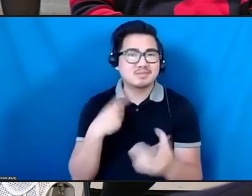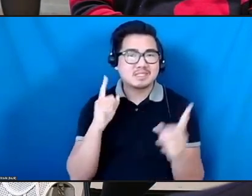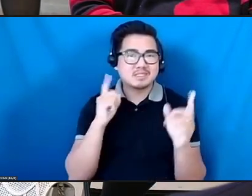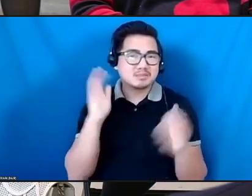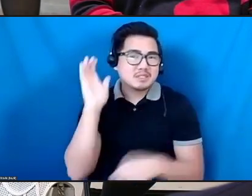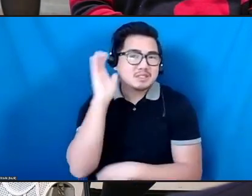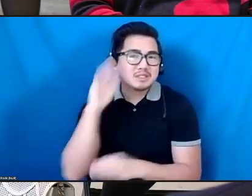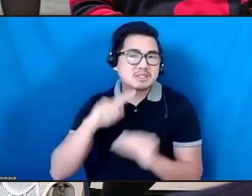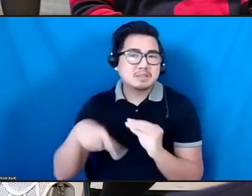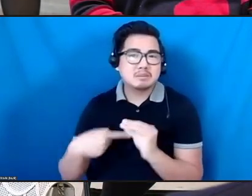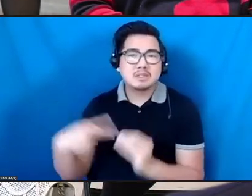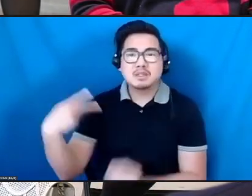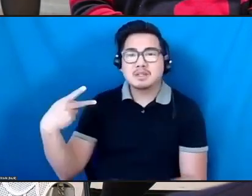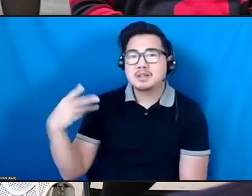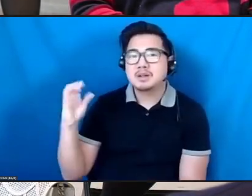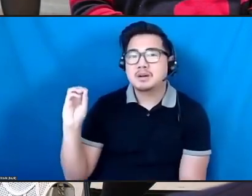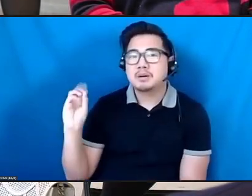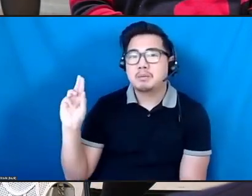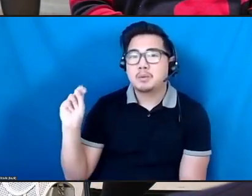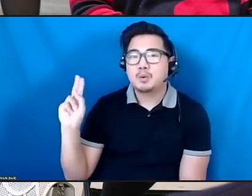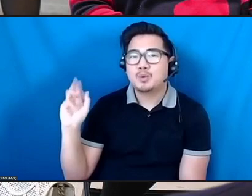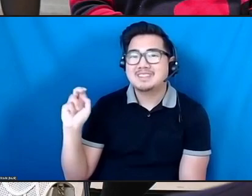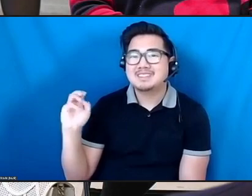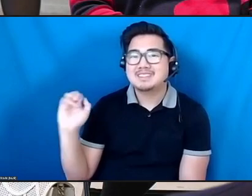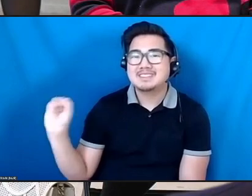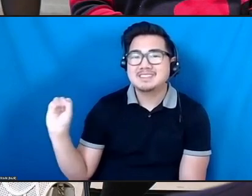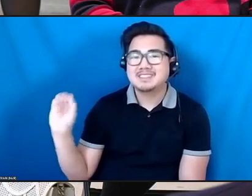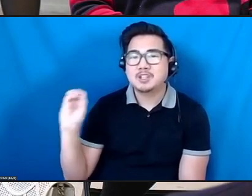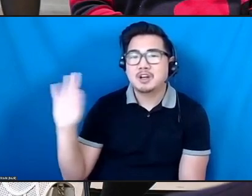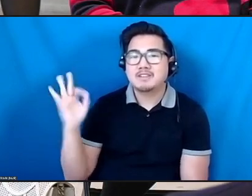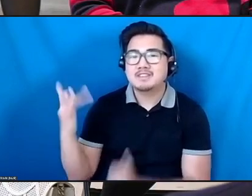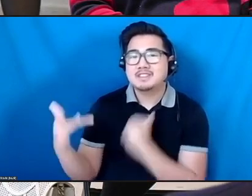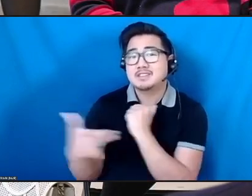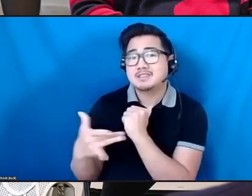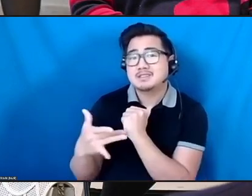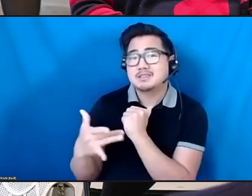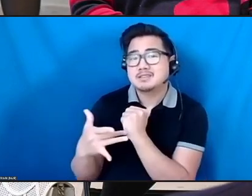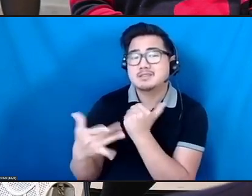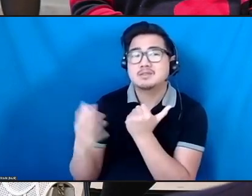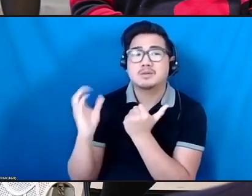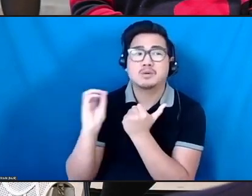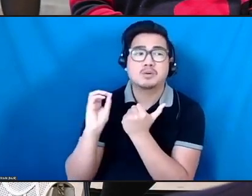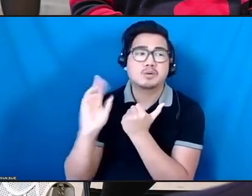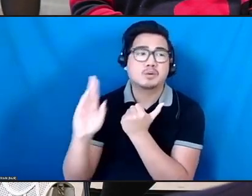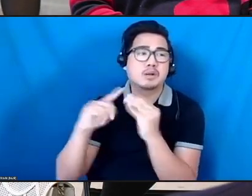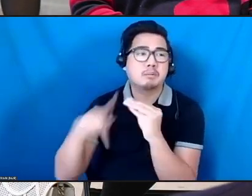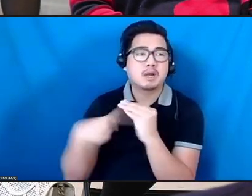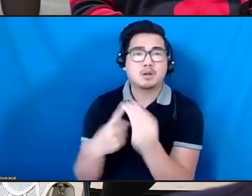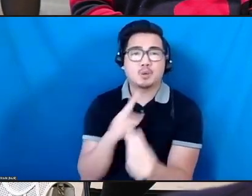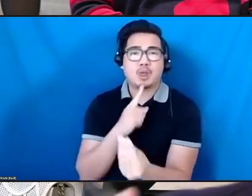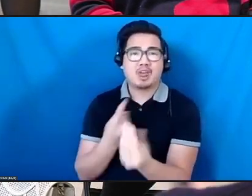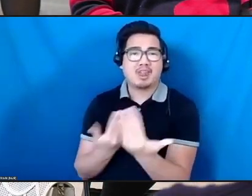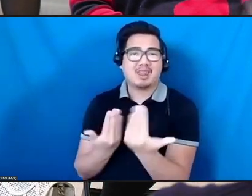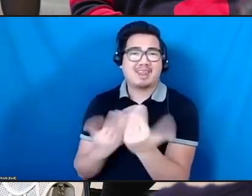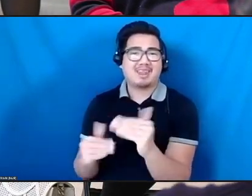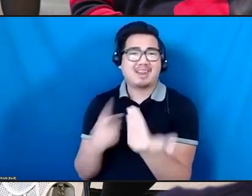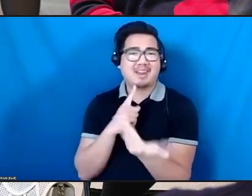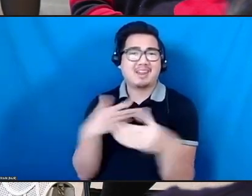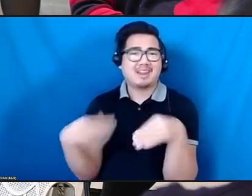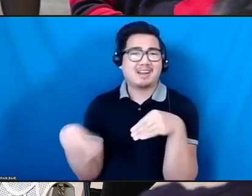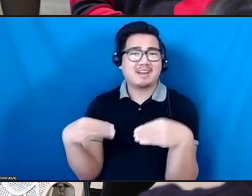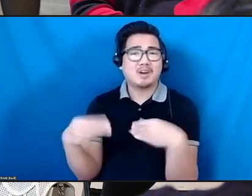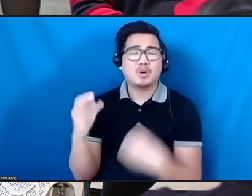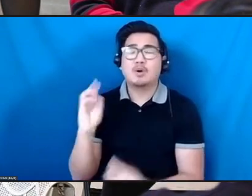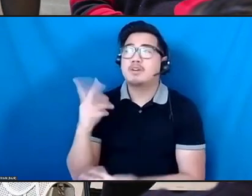technology, the porousness of the kind of boxes that we're in. The porousness of thinking